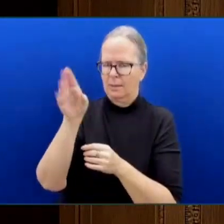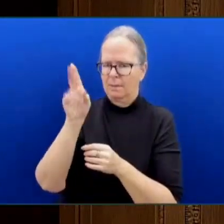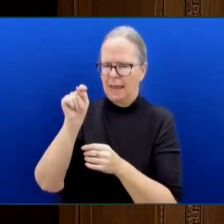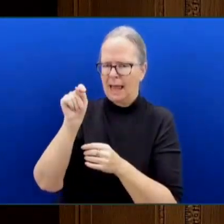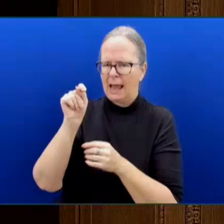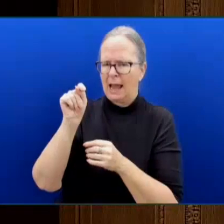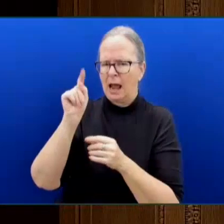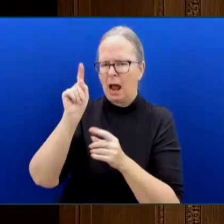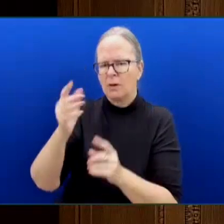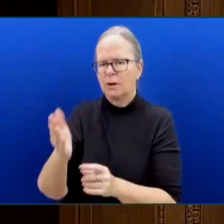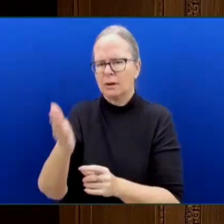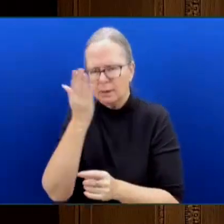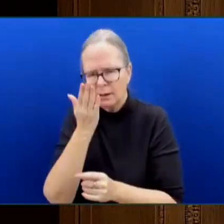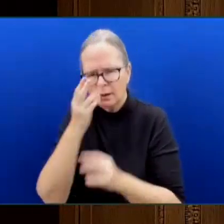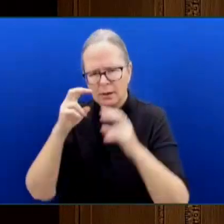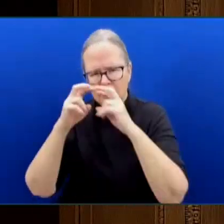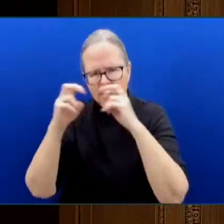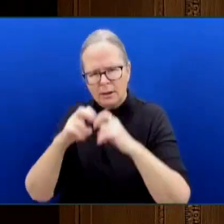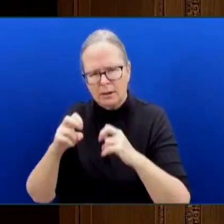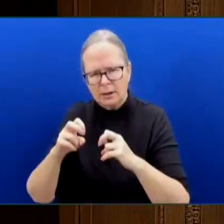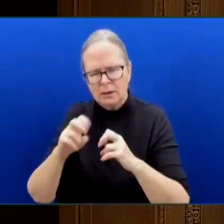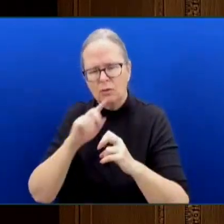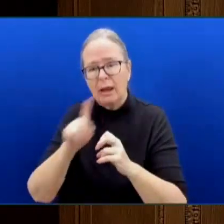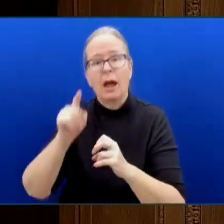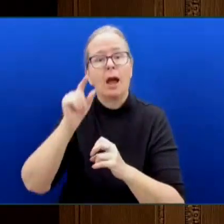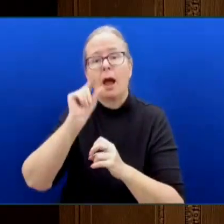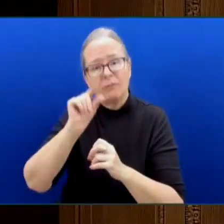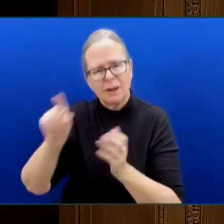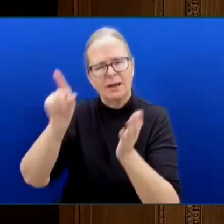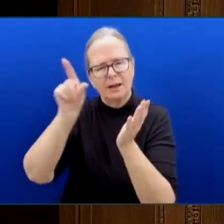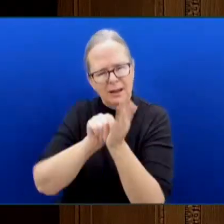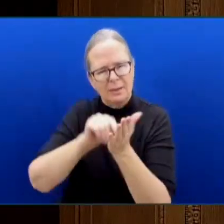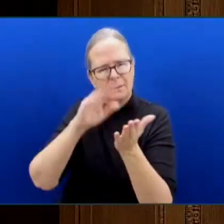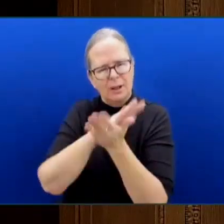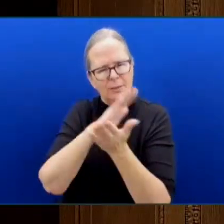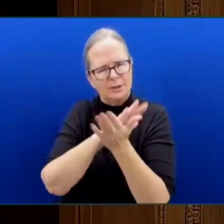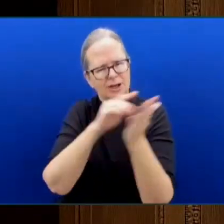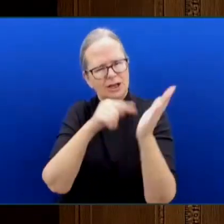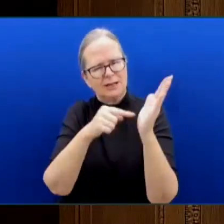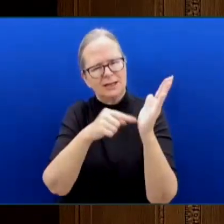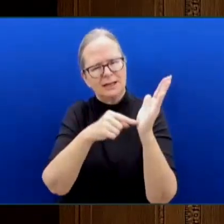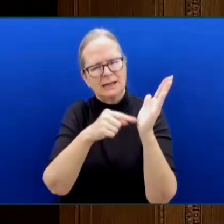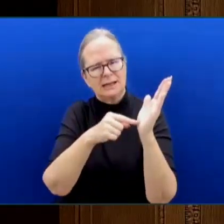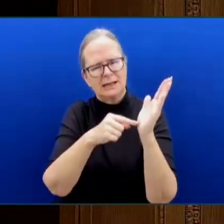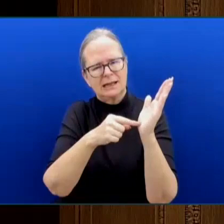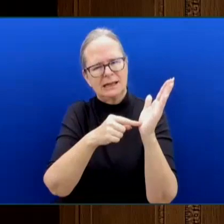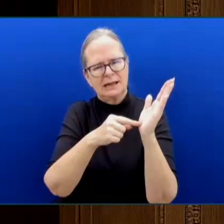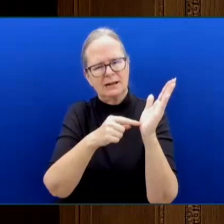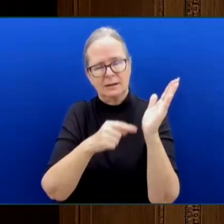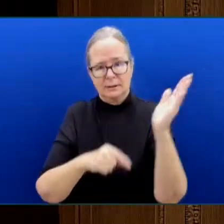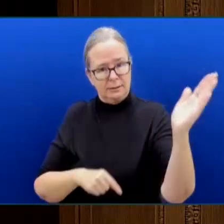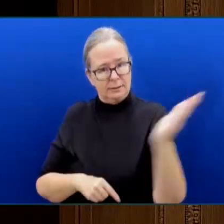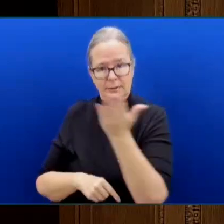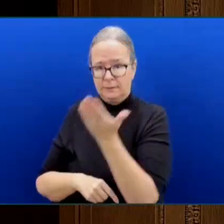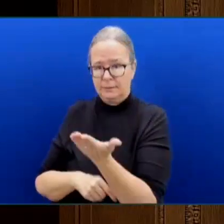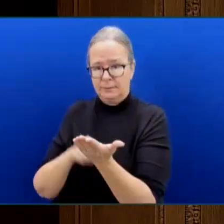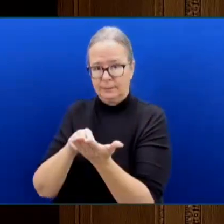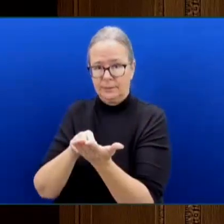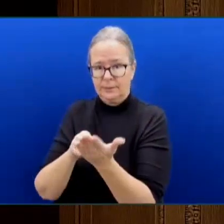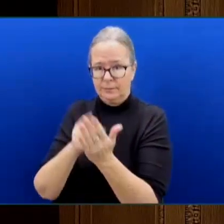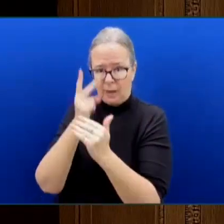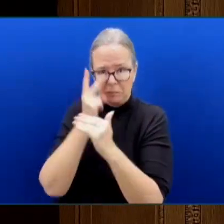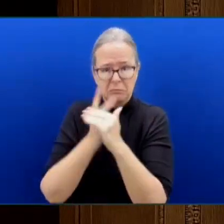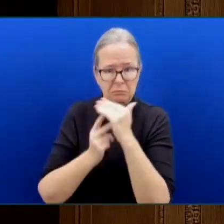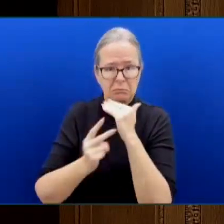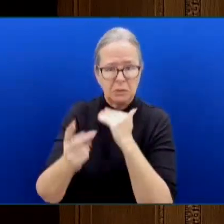the government. That modelling says that this cost BC plan will lead